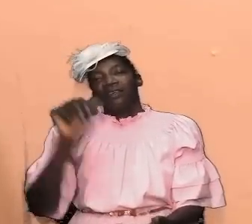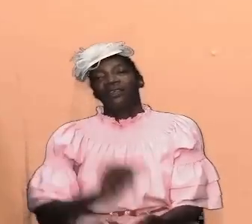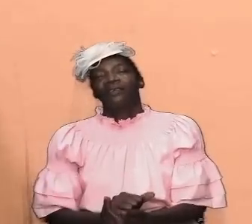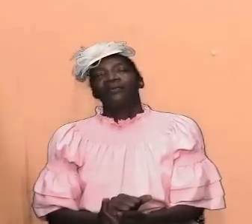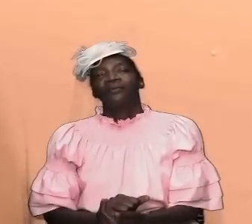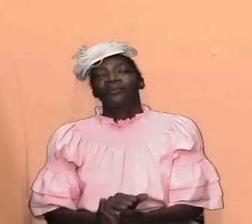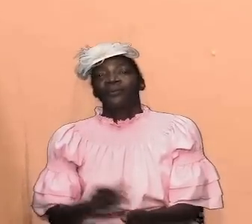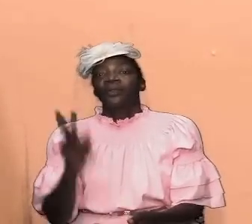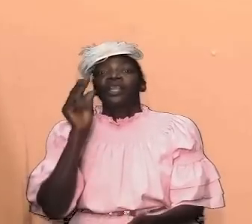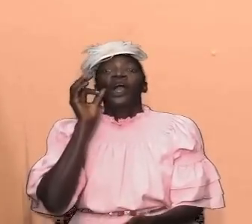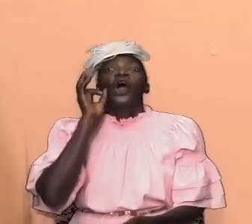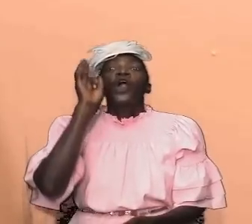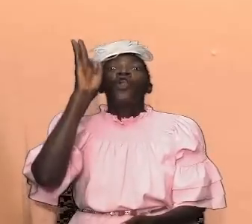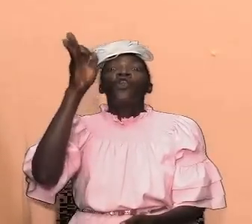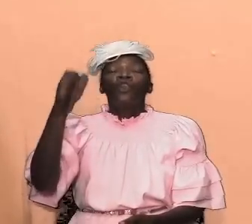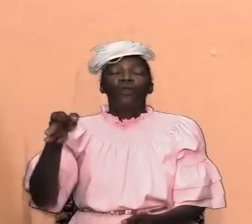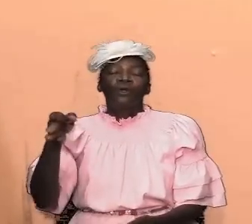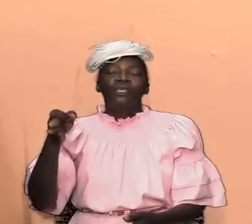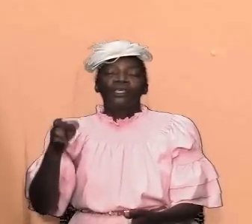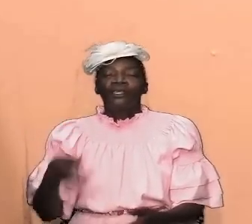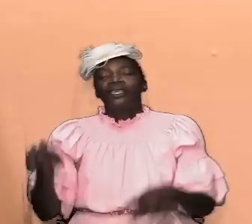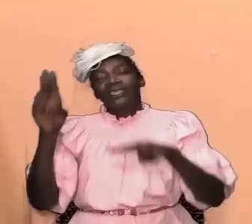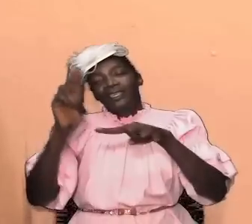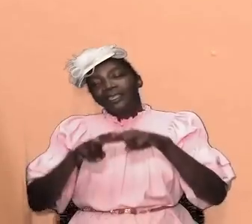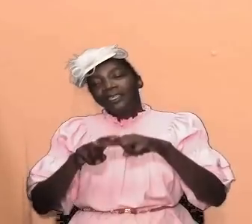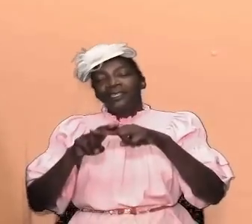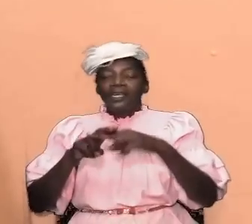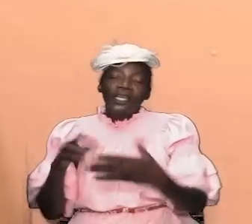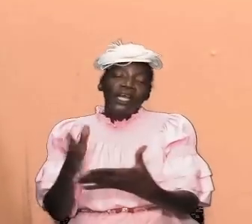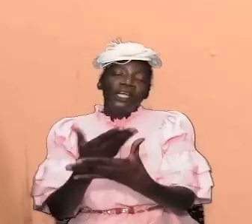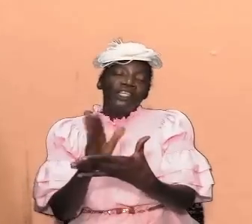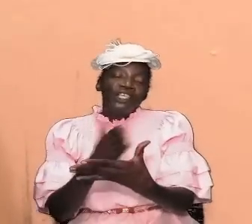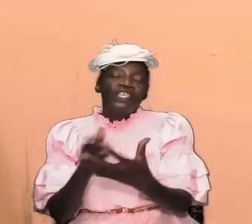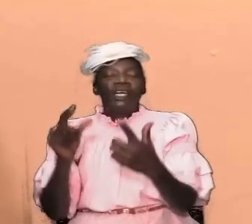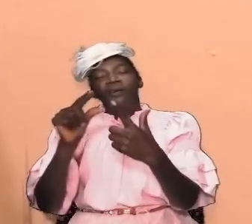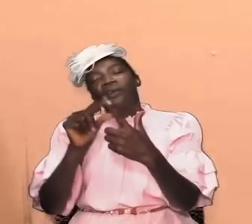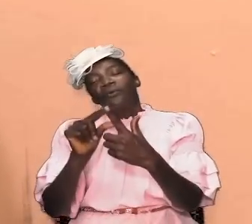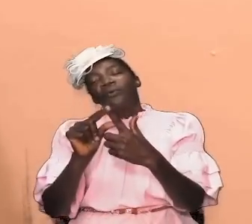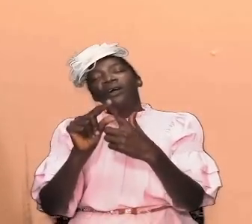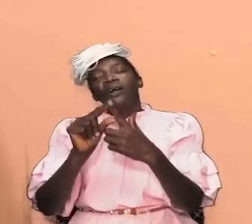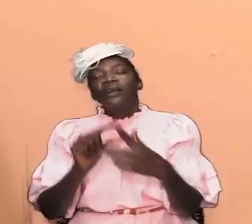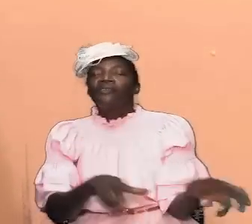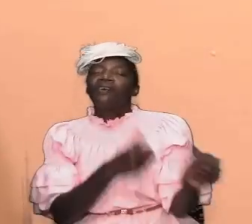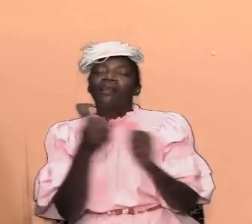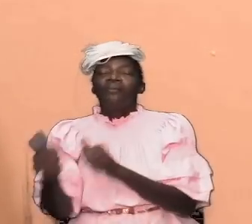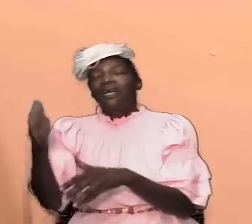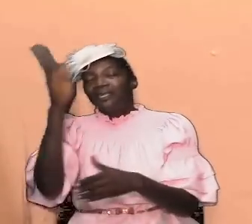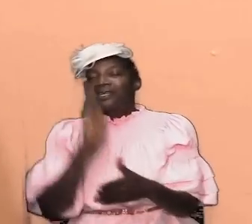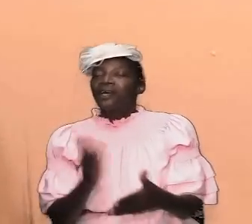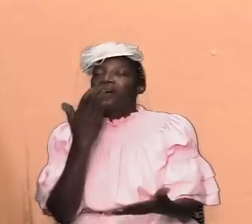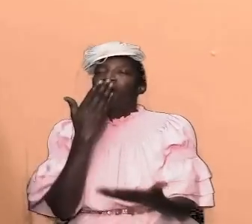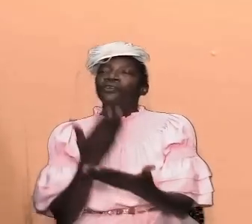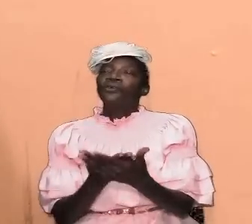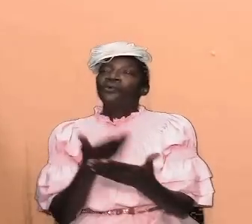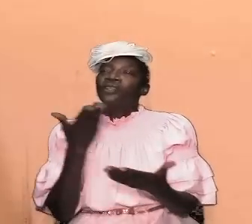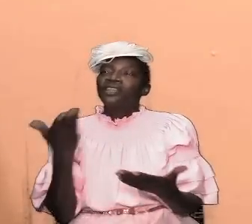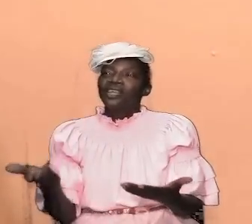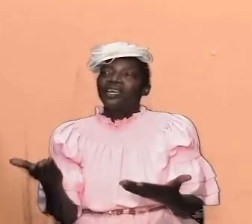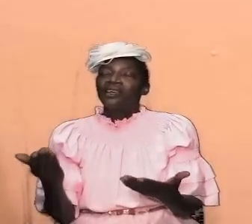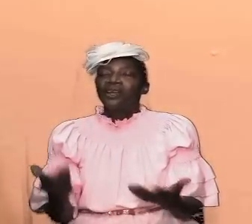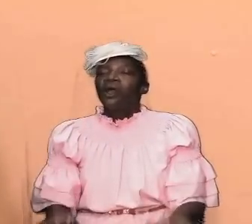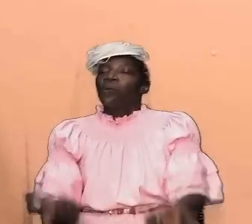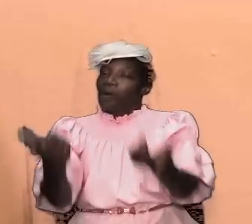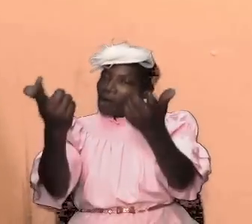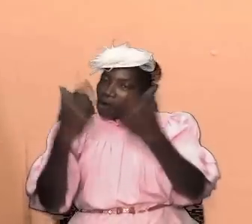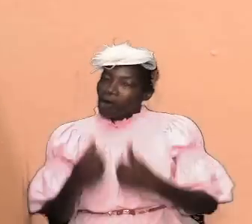to sitting together and sharing together from the word of Almighty God it is a good thing when we get